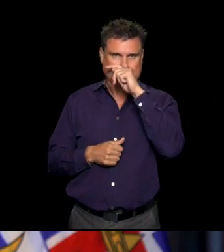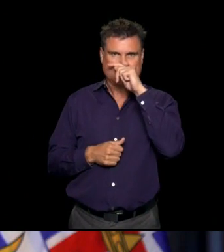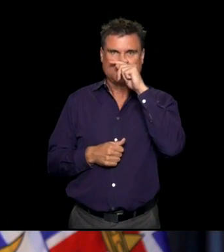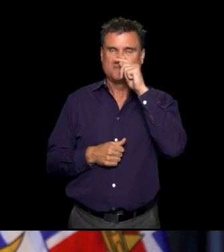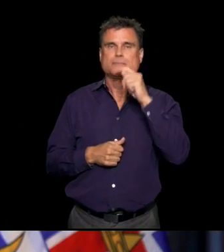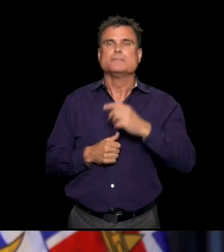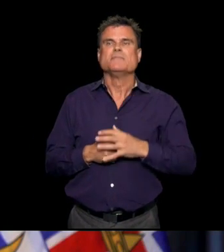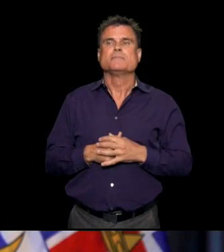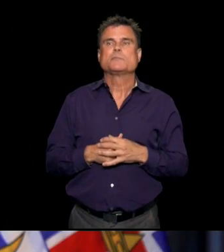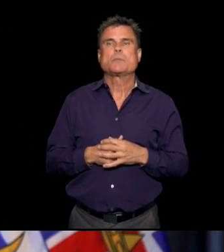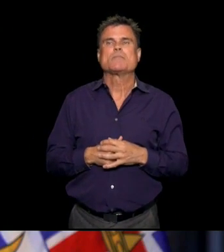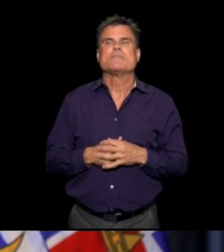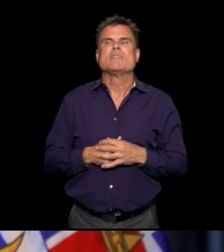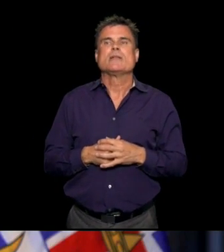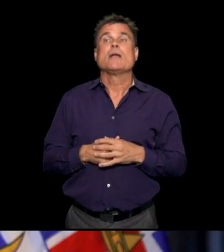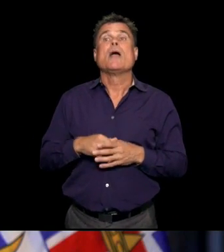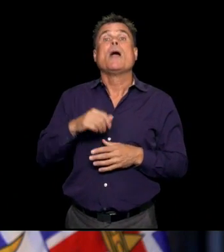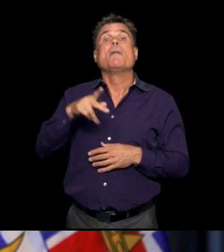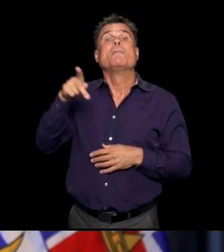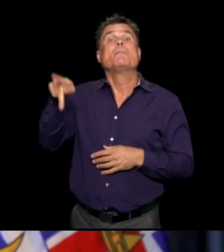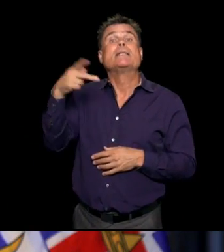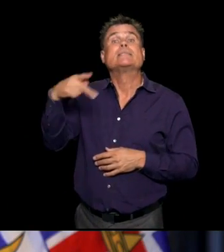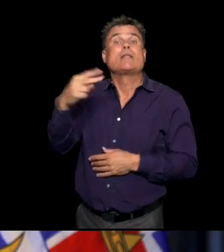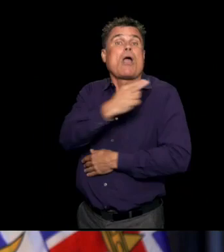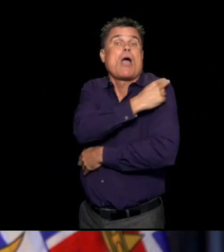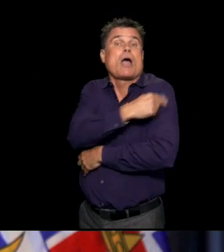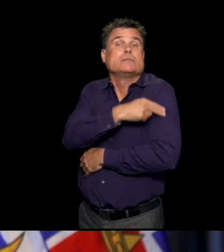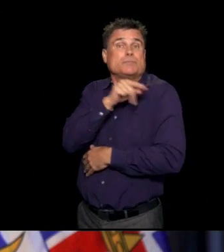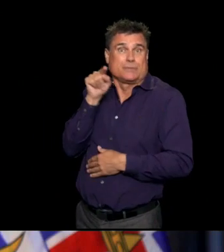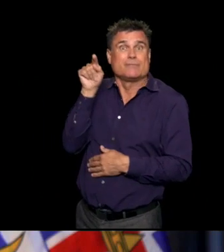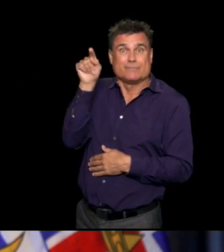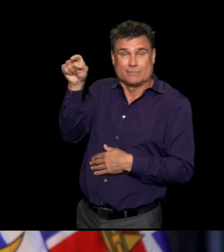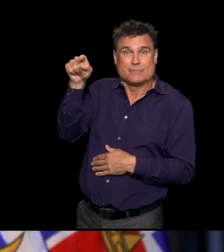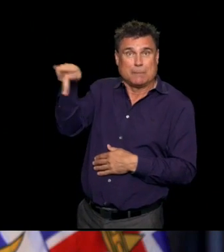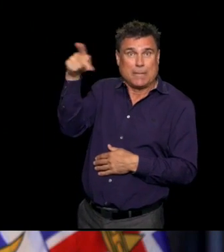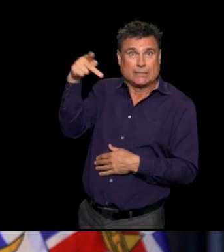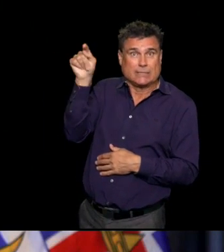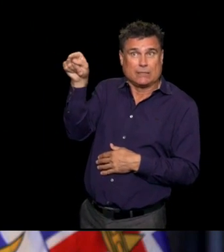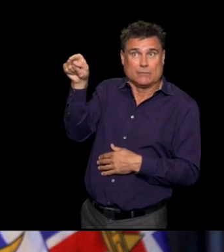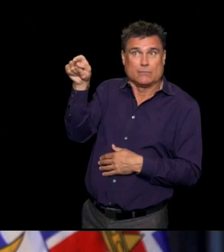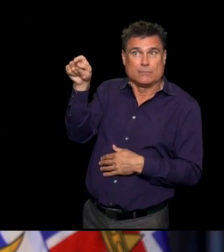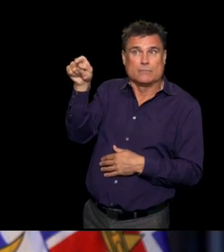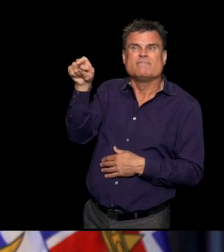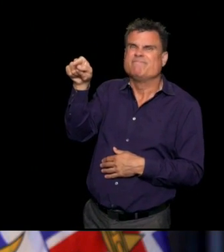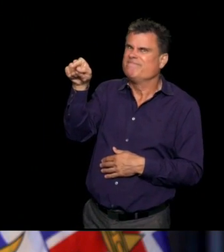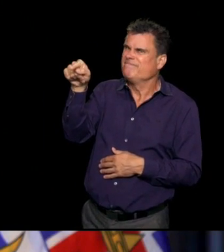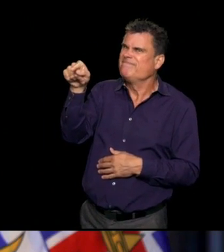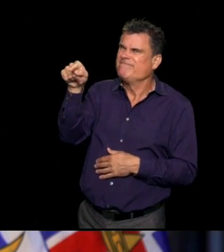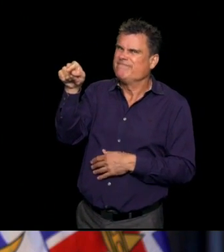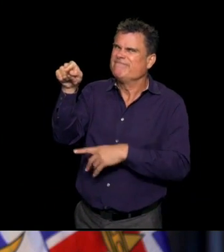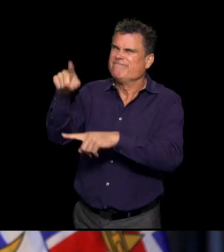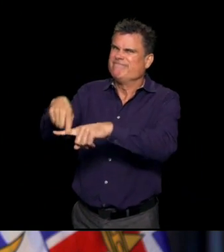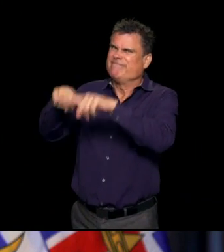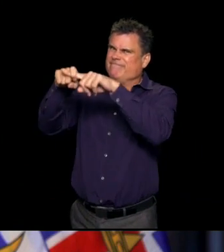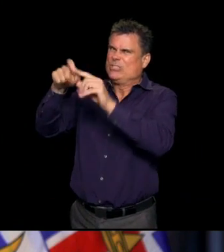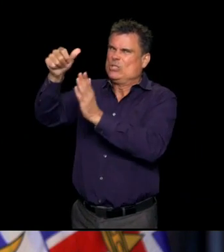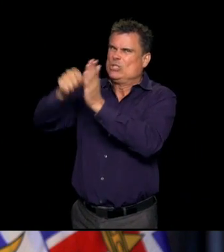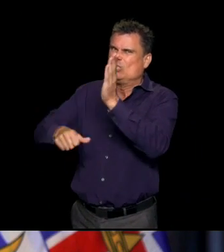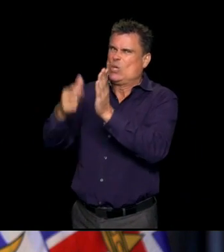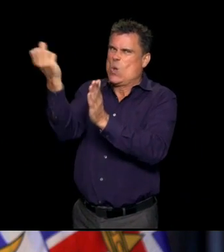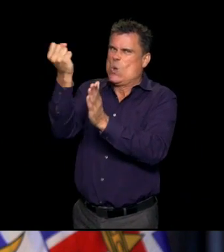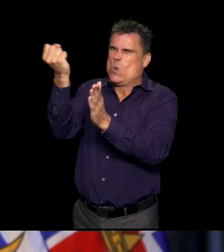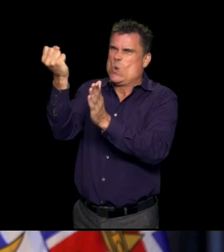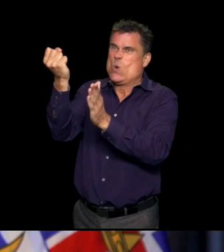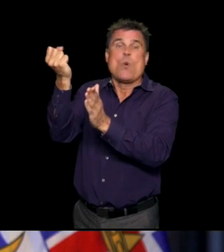respond in many situations. This week, the regional hospital and the IHA took proactive measures to prepare for